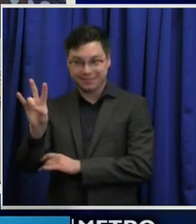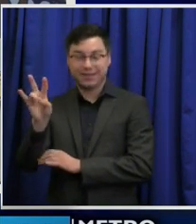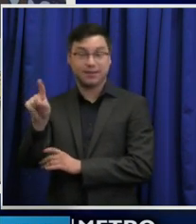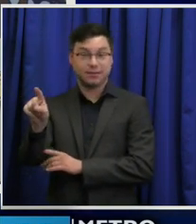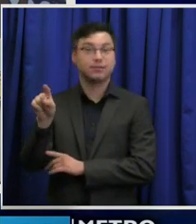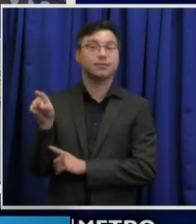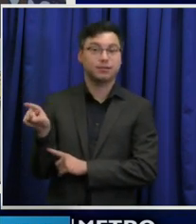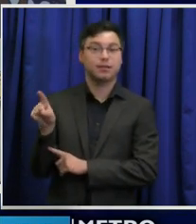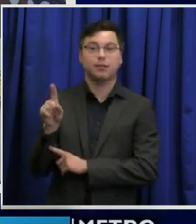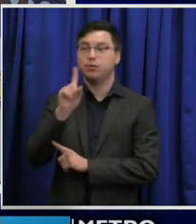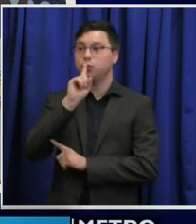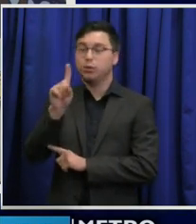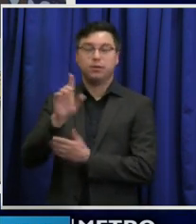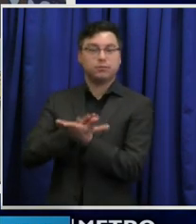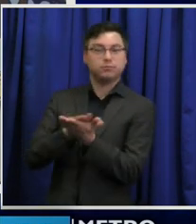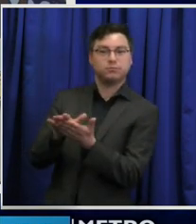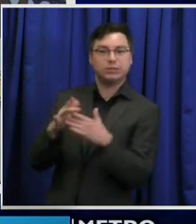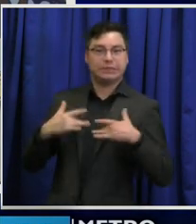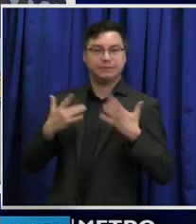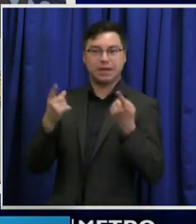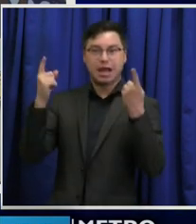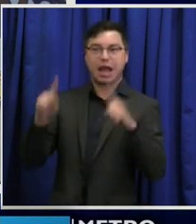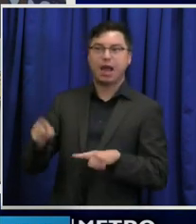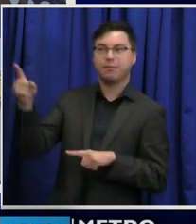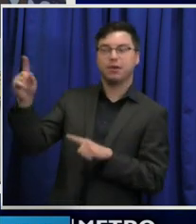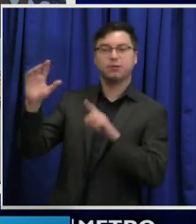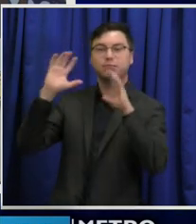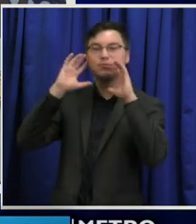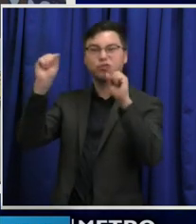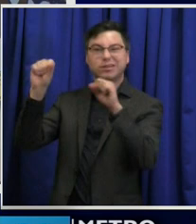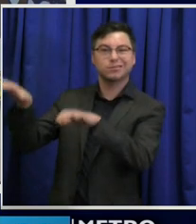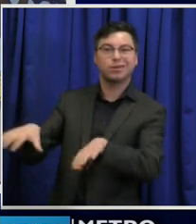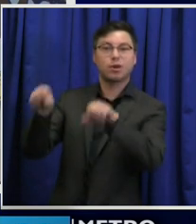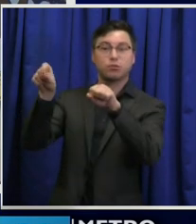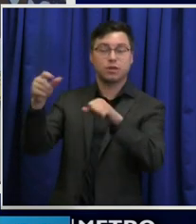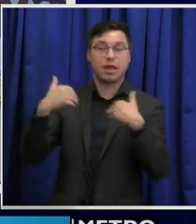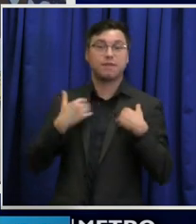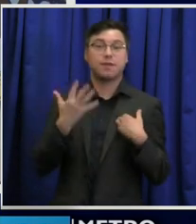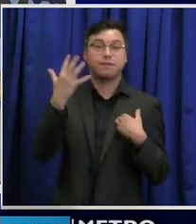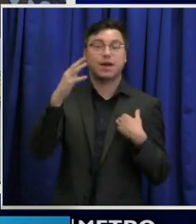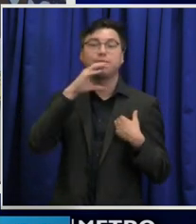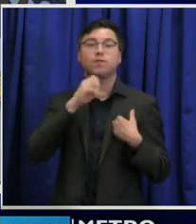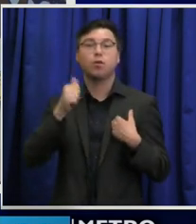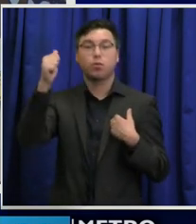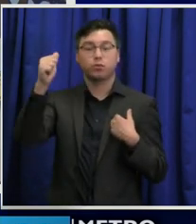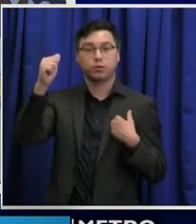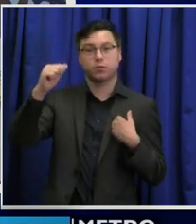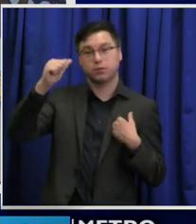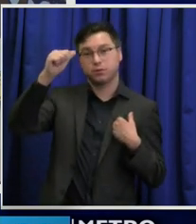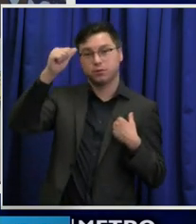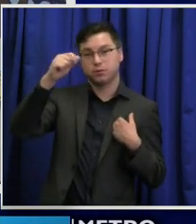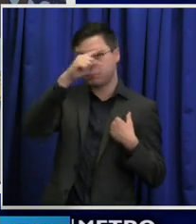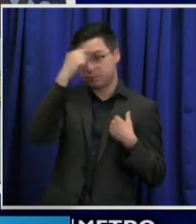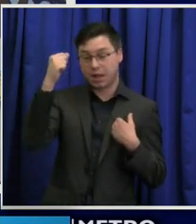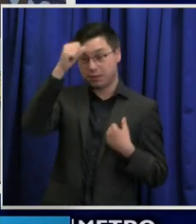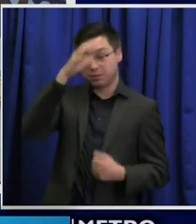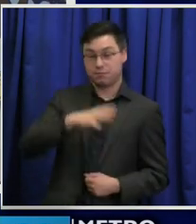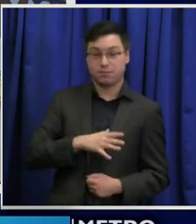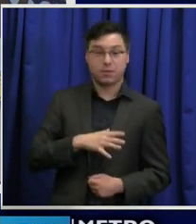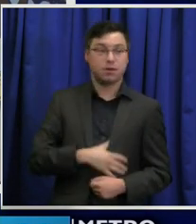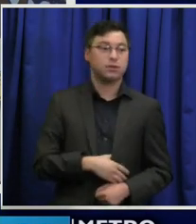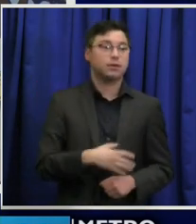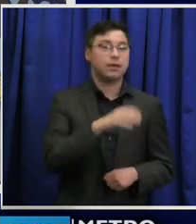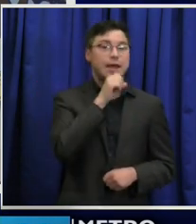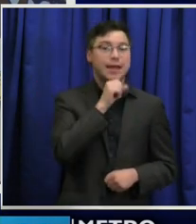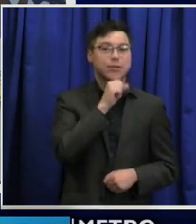hosted by the president. It was a gathering of five elderly black men ranging in age from 95 to 110